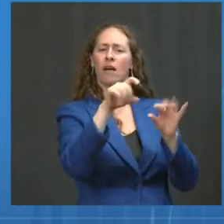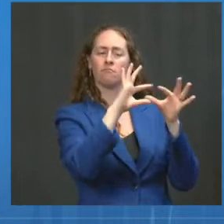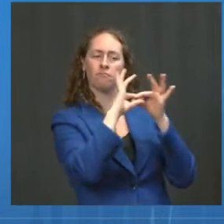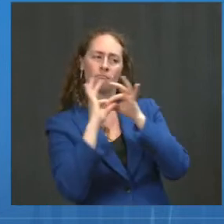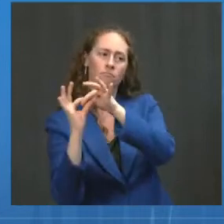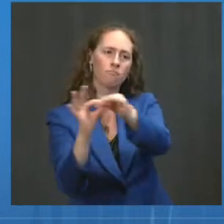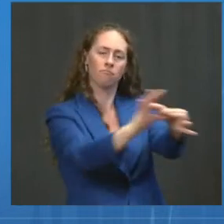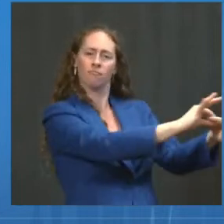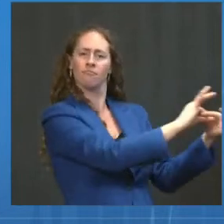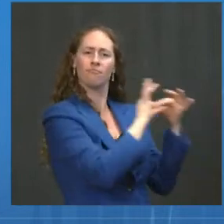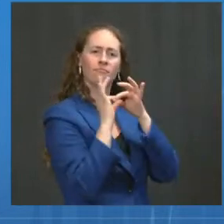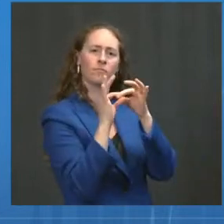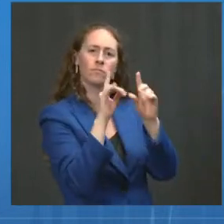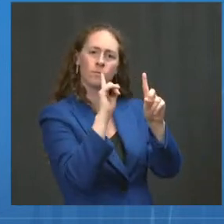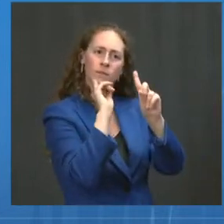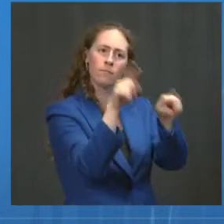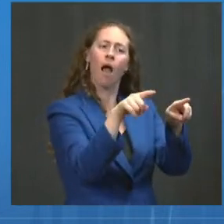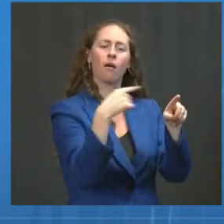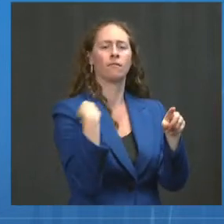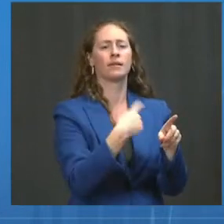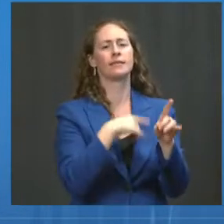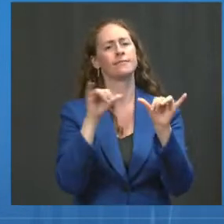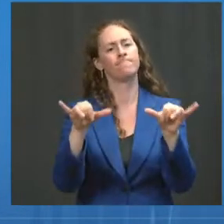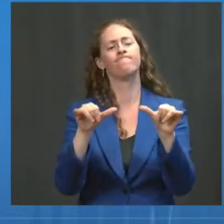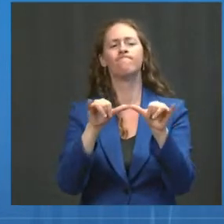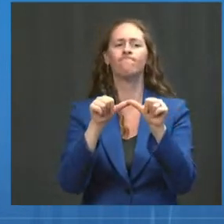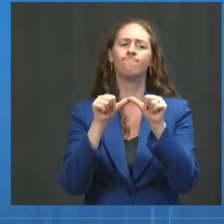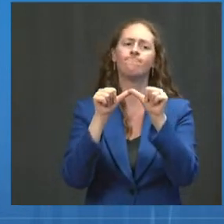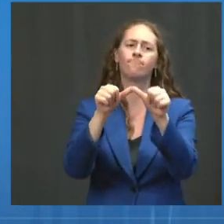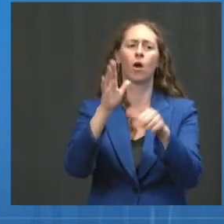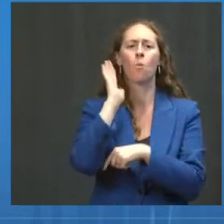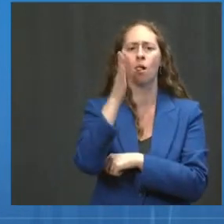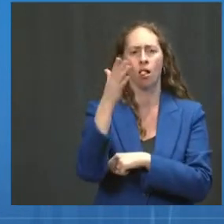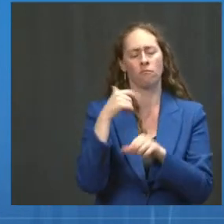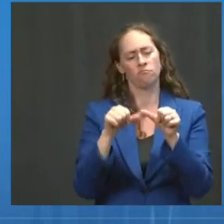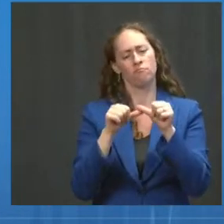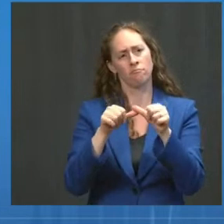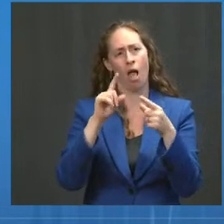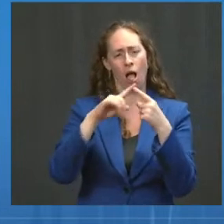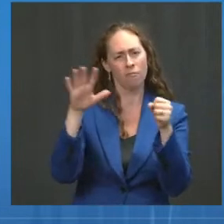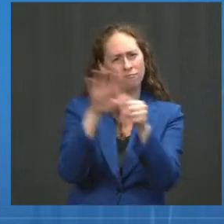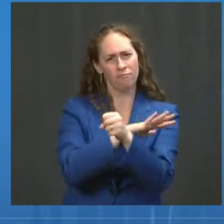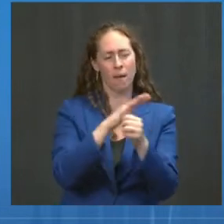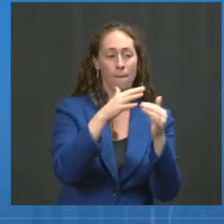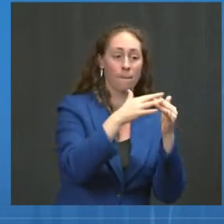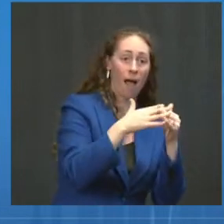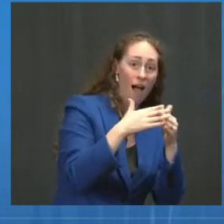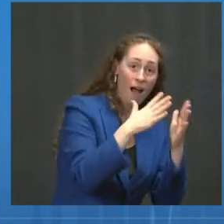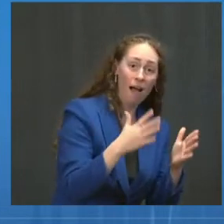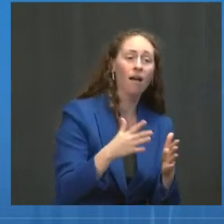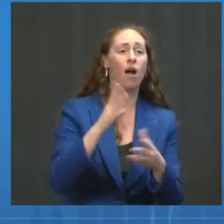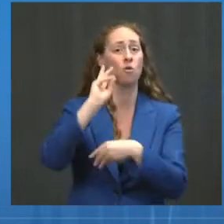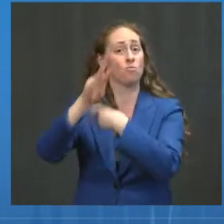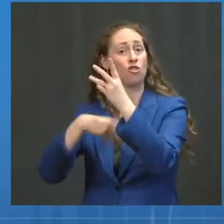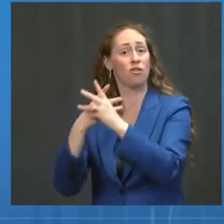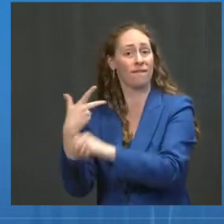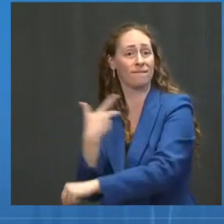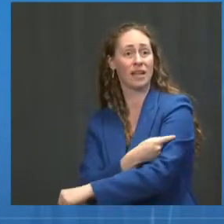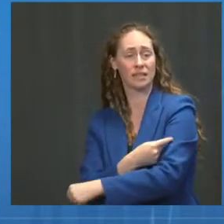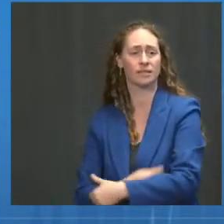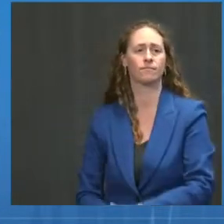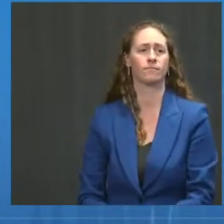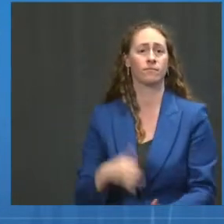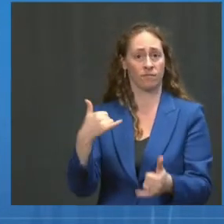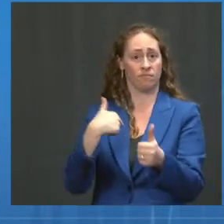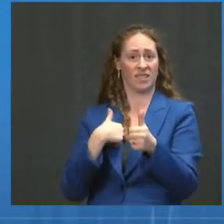are vaccinated against COVID-19. I'm speaking to you today as your Surgeon General, but most importantly as a fellow